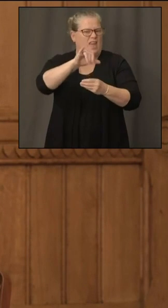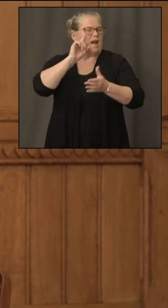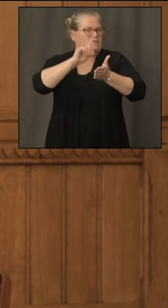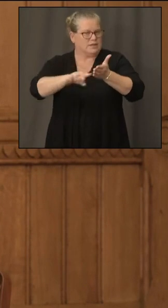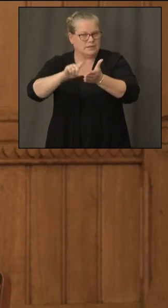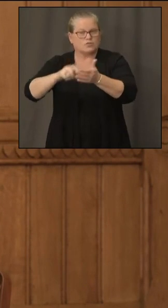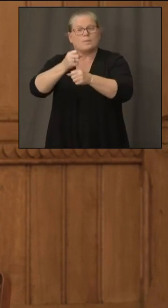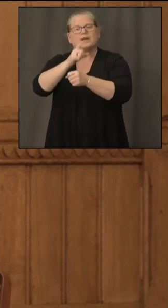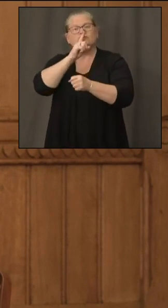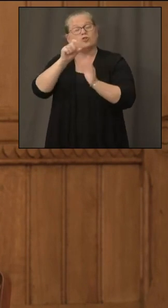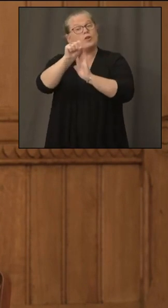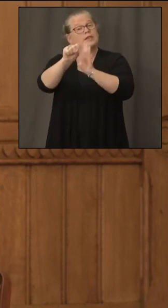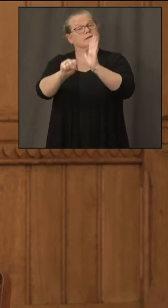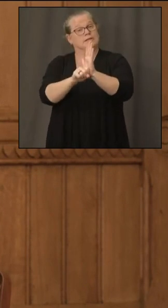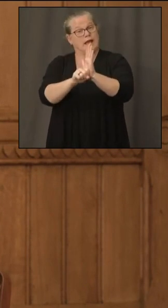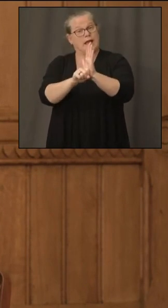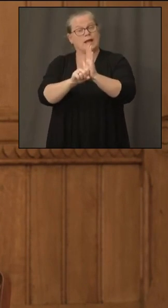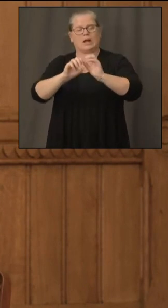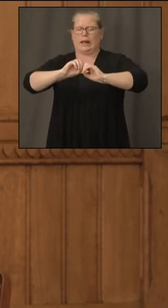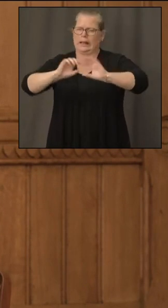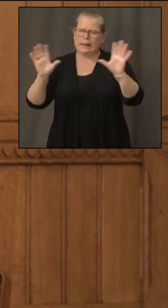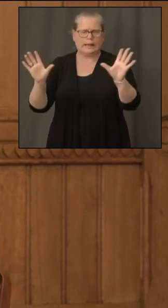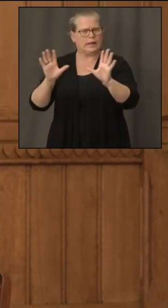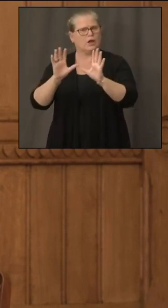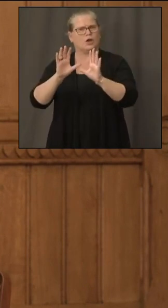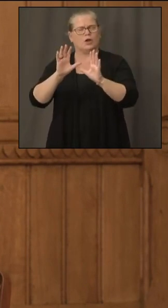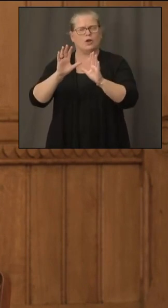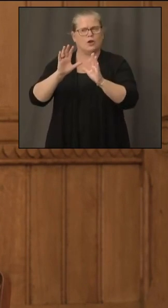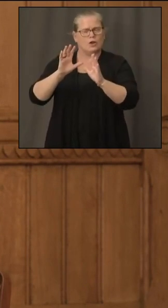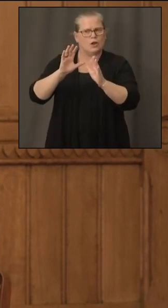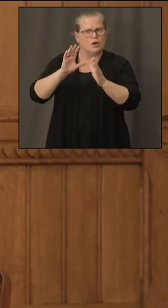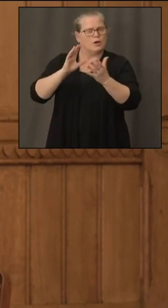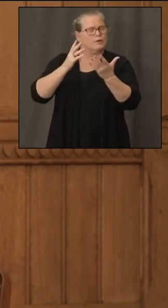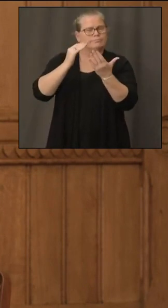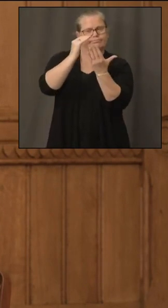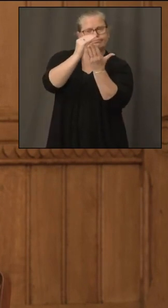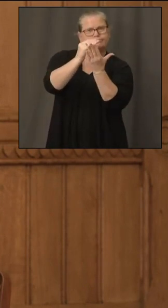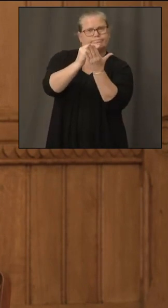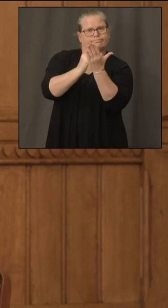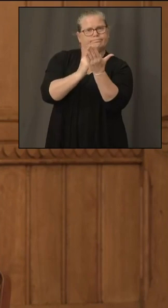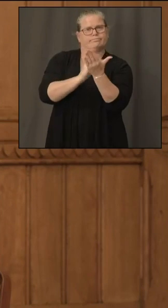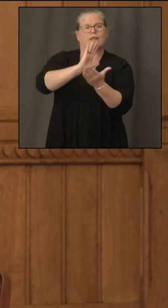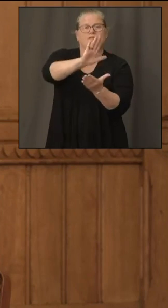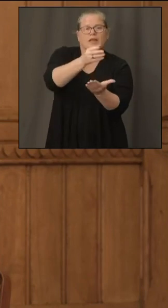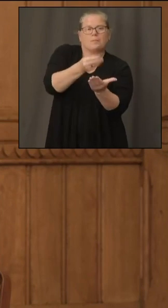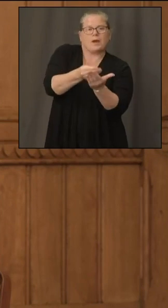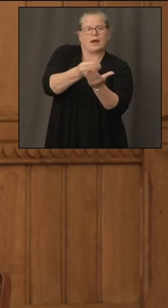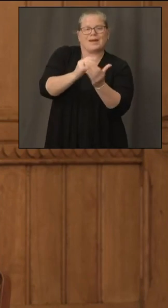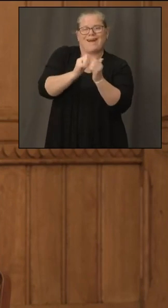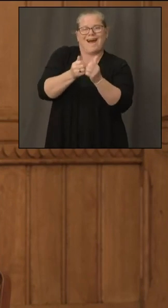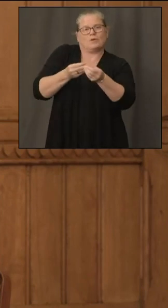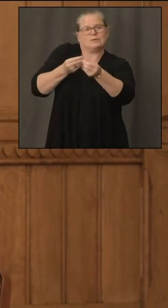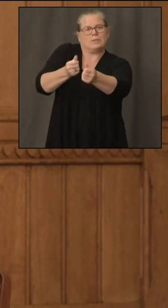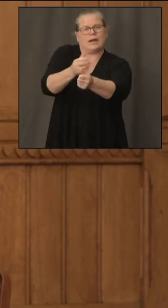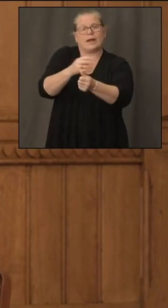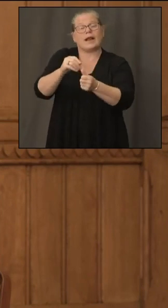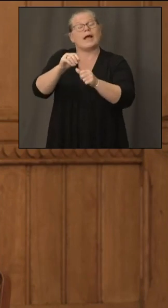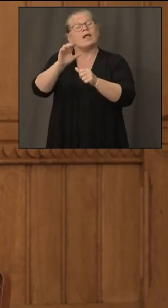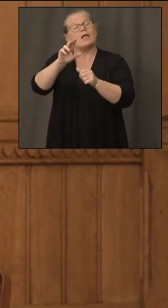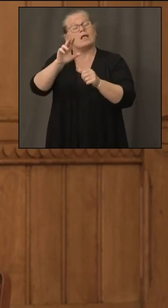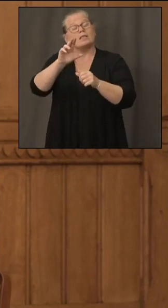pairs of the state uh get a clear accounting for how their dollars have been spent and the performance from the utilities that we all rely on